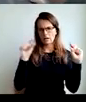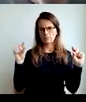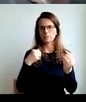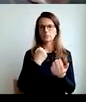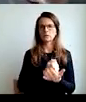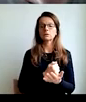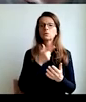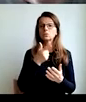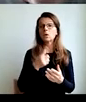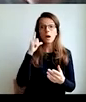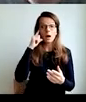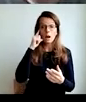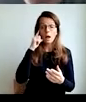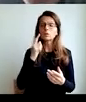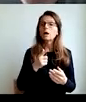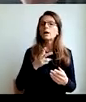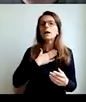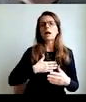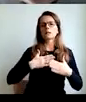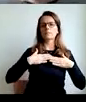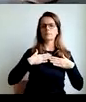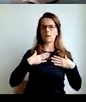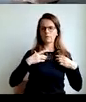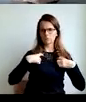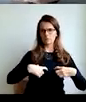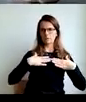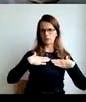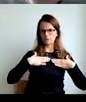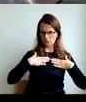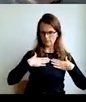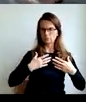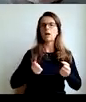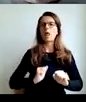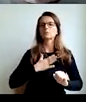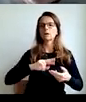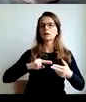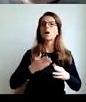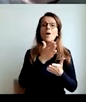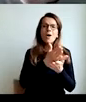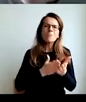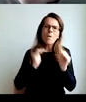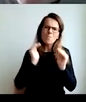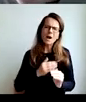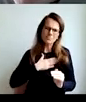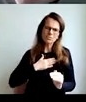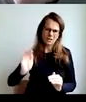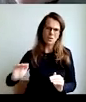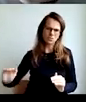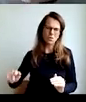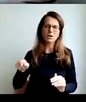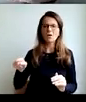and this is the key that the person you love most is yourself, you